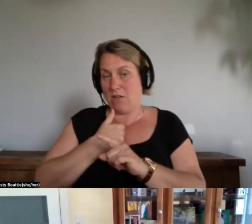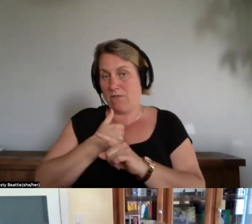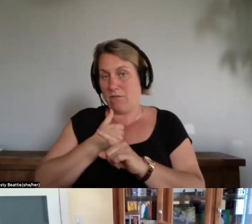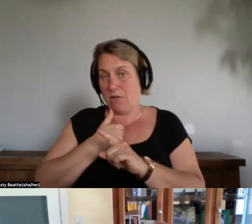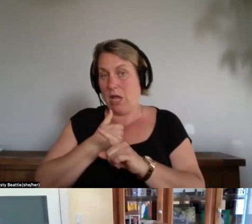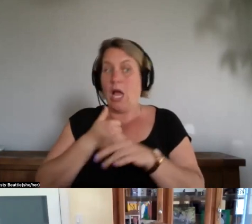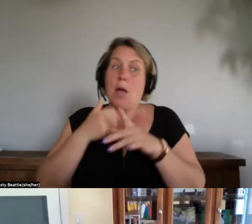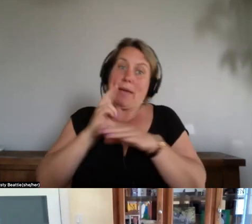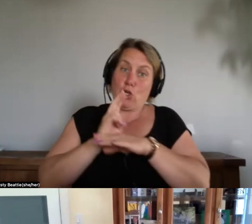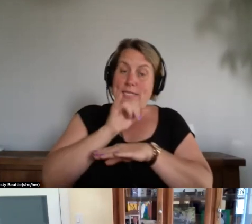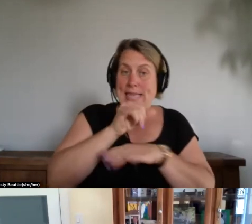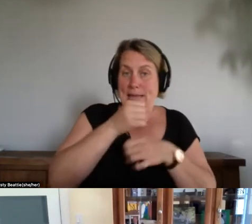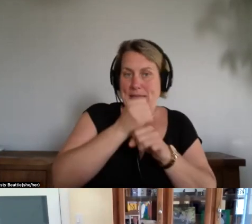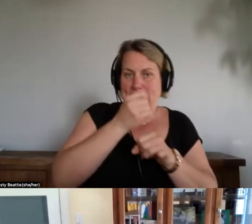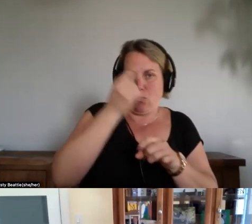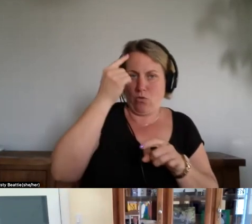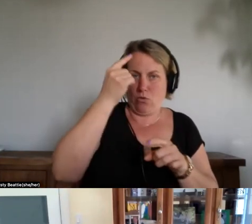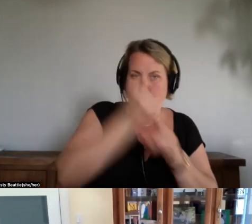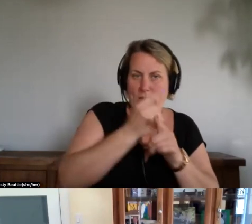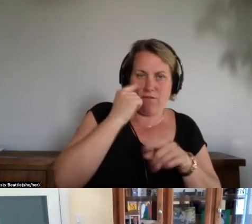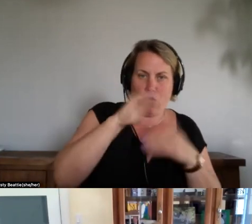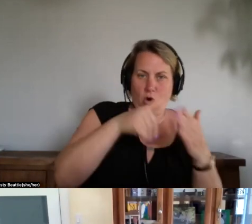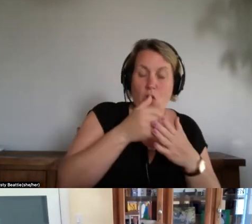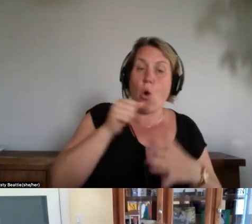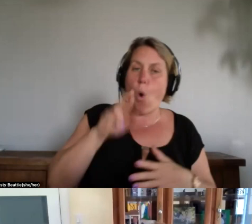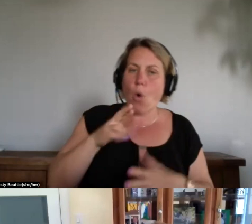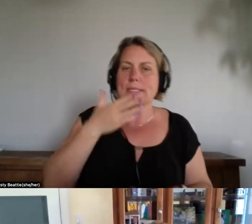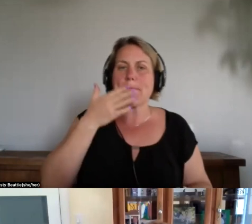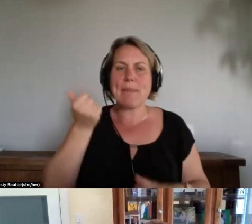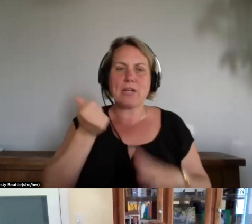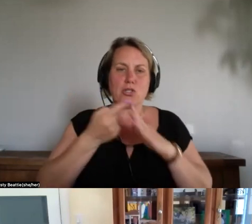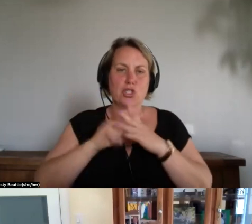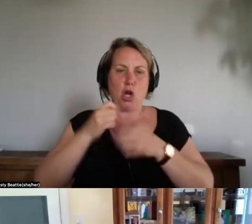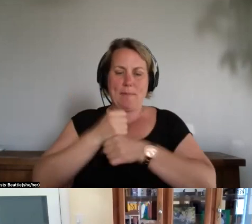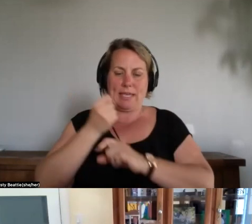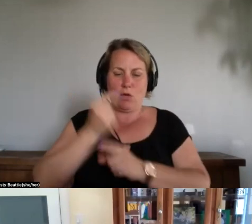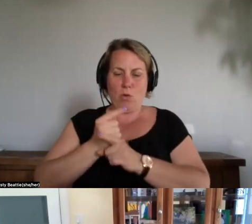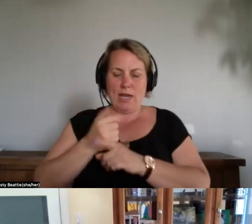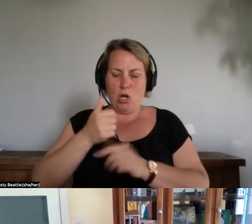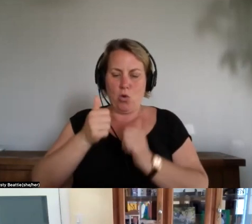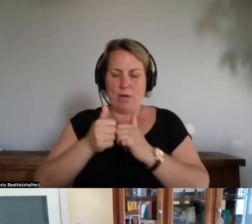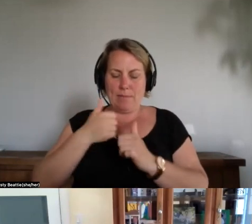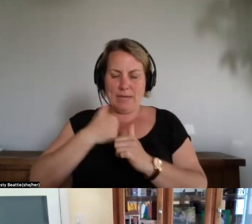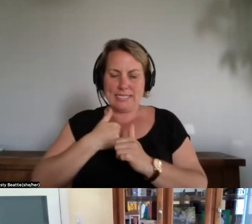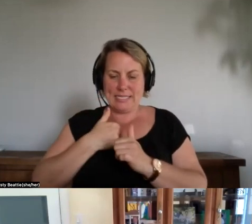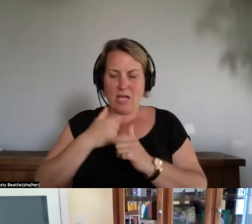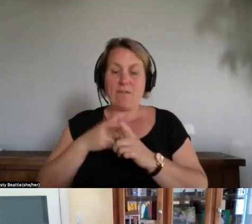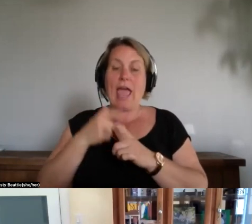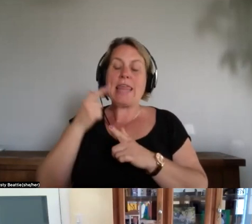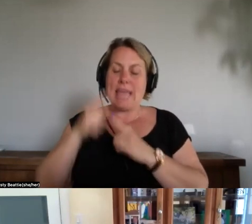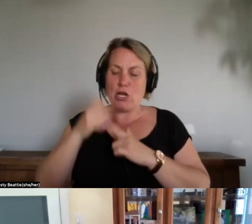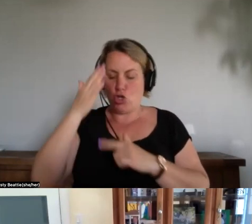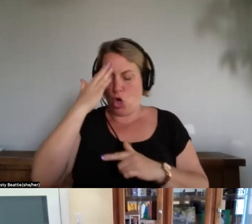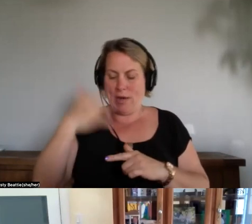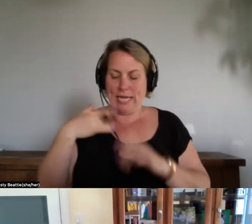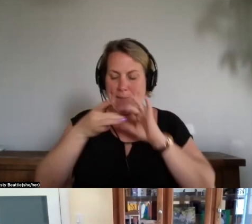most often people start making it right with self and then moving on and knowing they're connected and that that's the